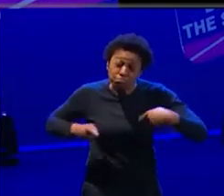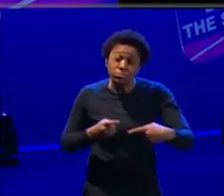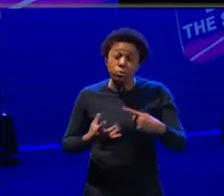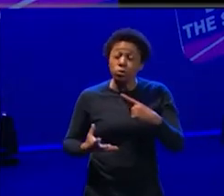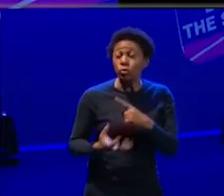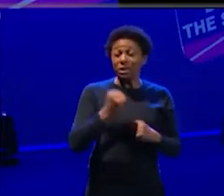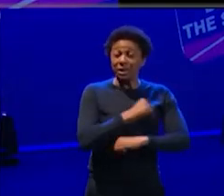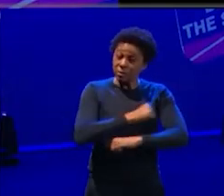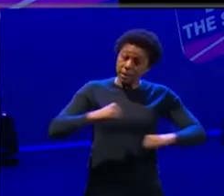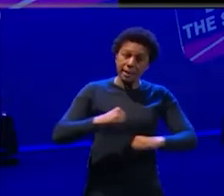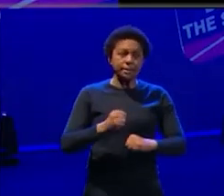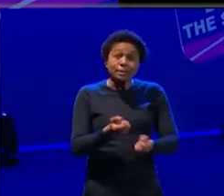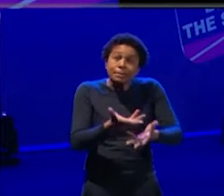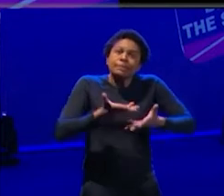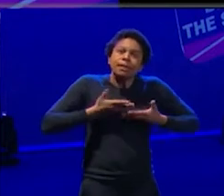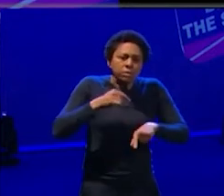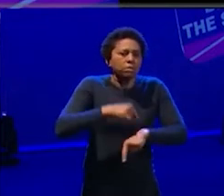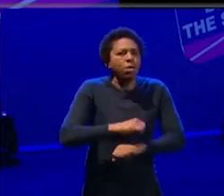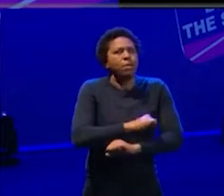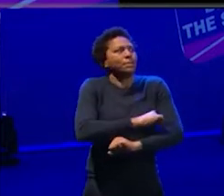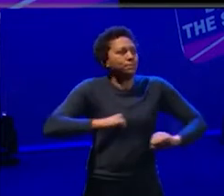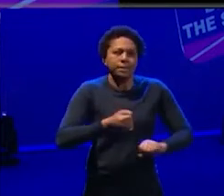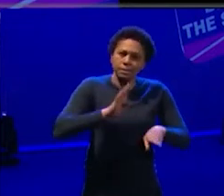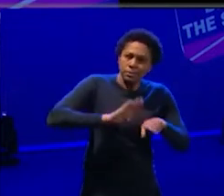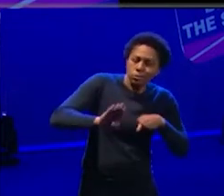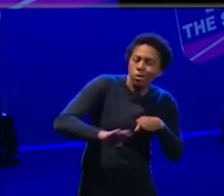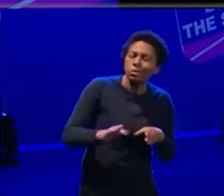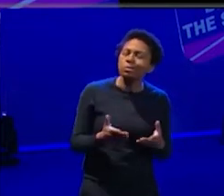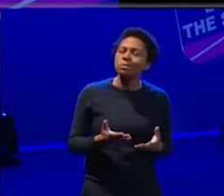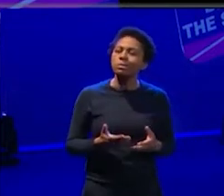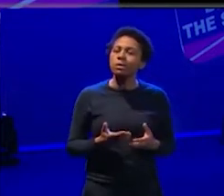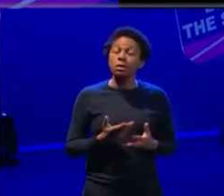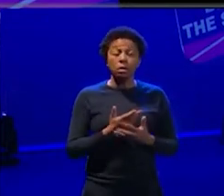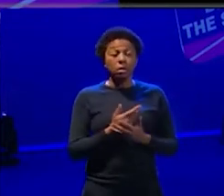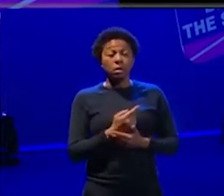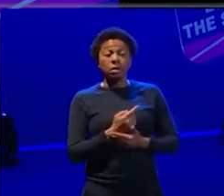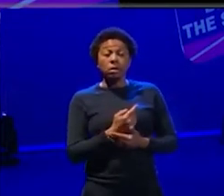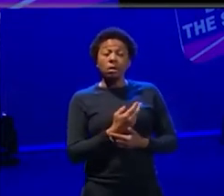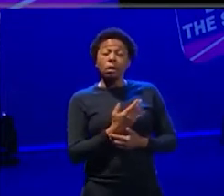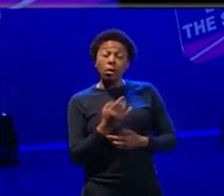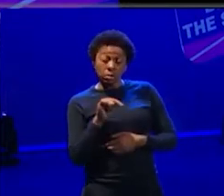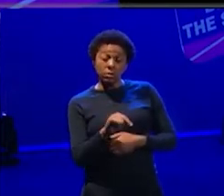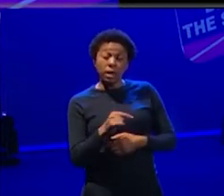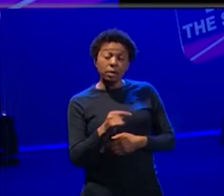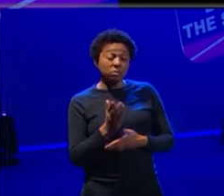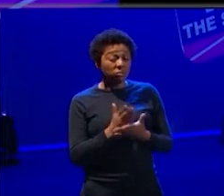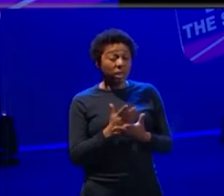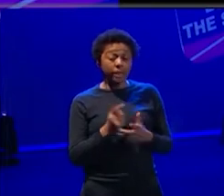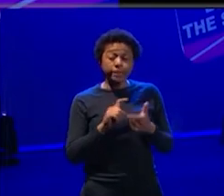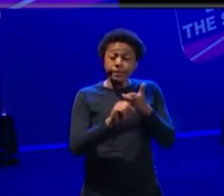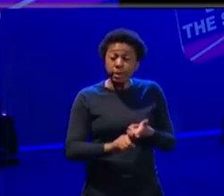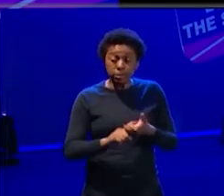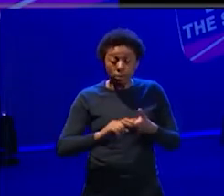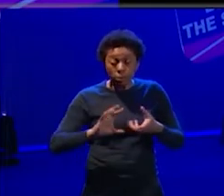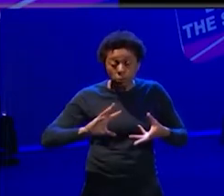main stage to do their show. Um, and a lot of that is also about building relationships with other